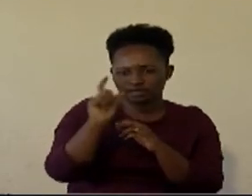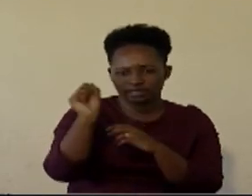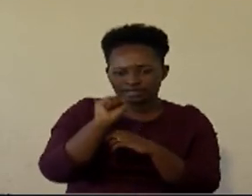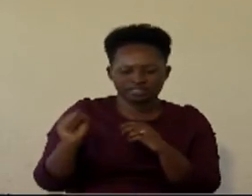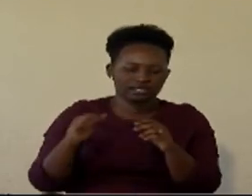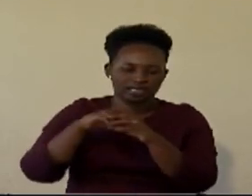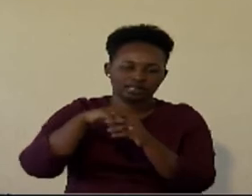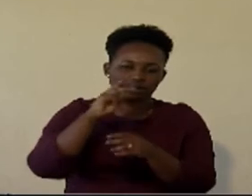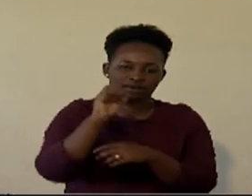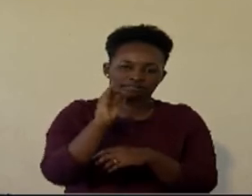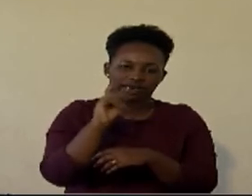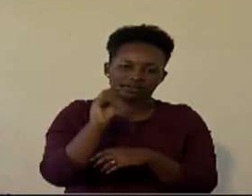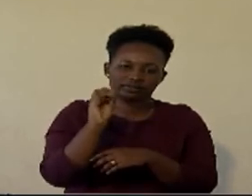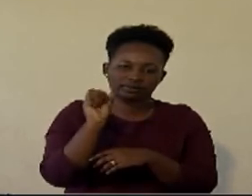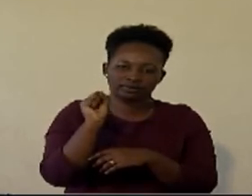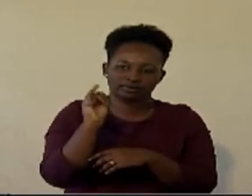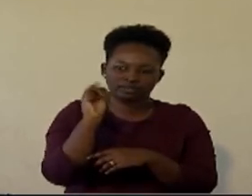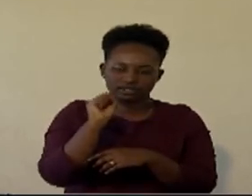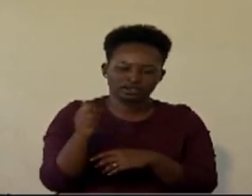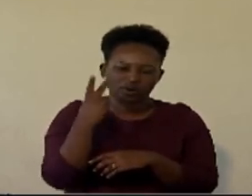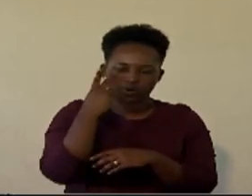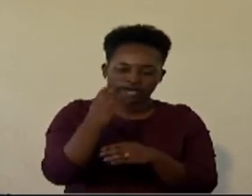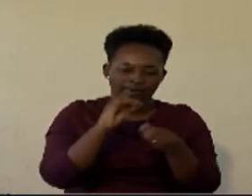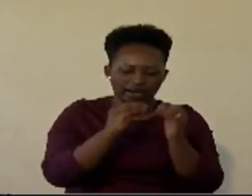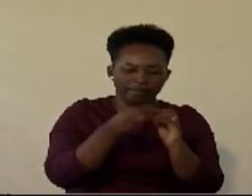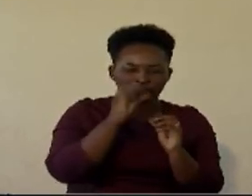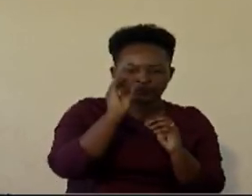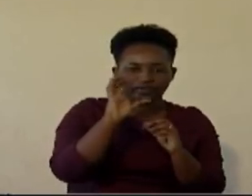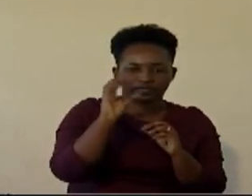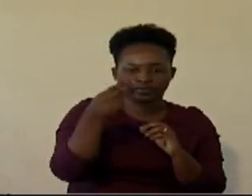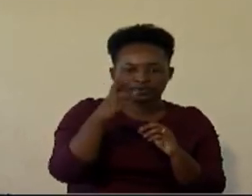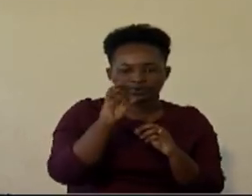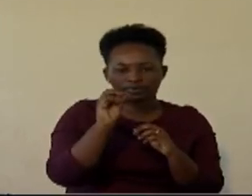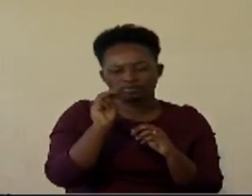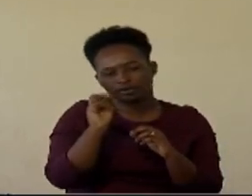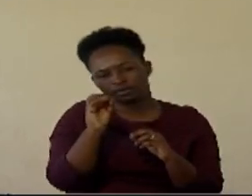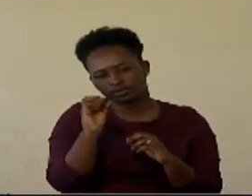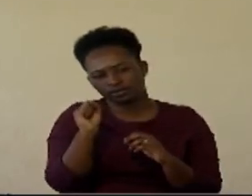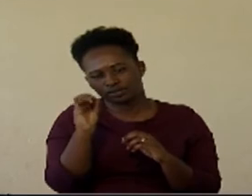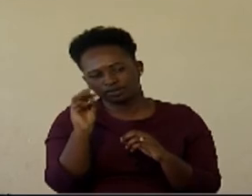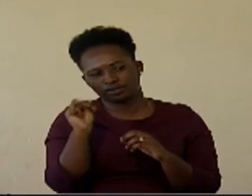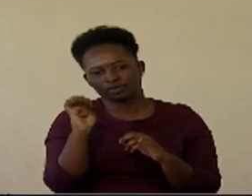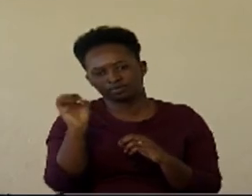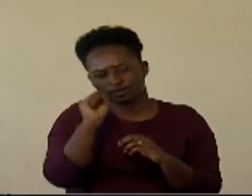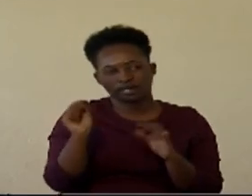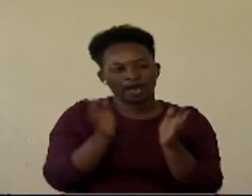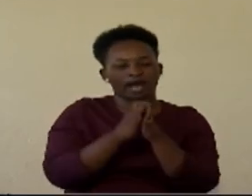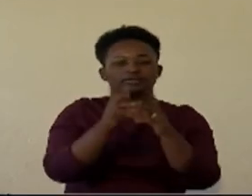chromosomes of numbers and the positioning, you know, the way they align, and then they start moving, and then they reach certain positions.